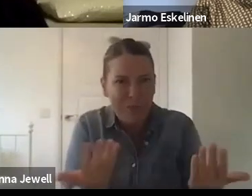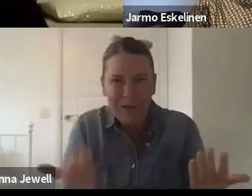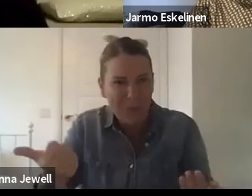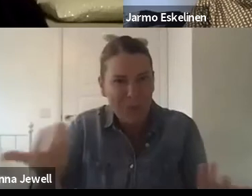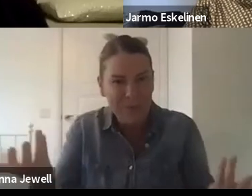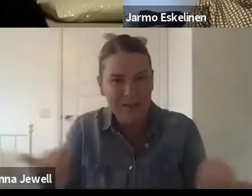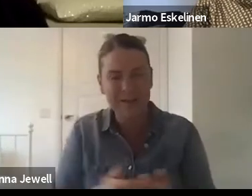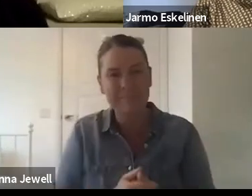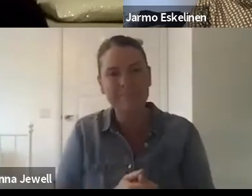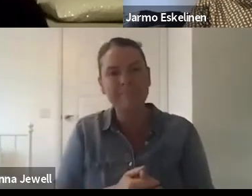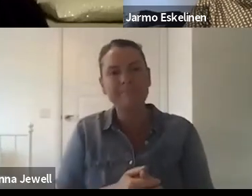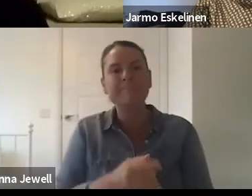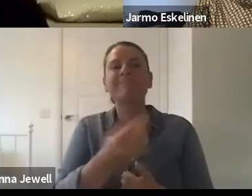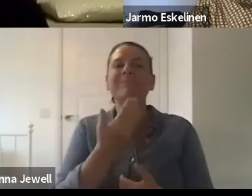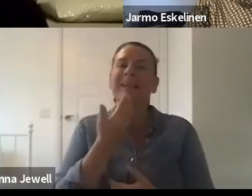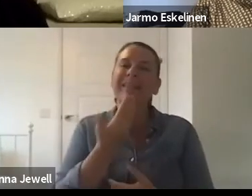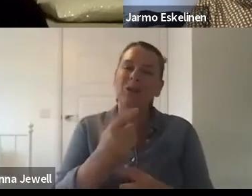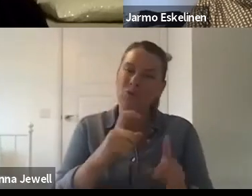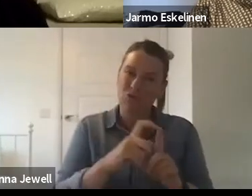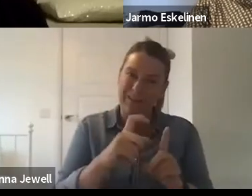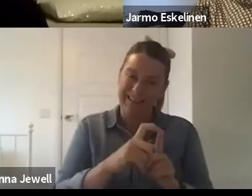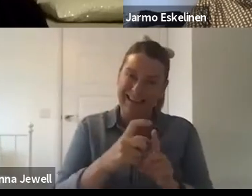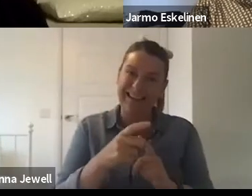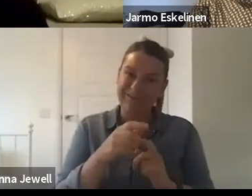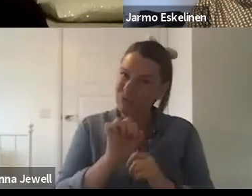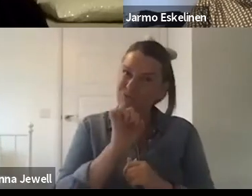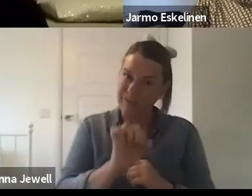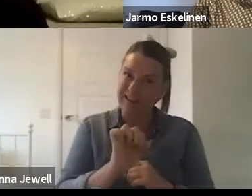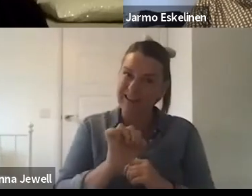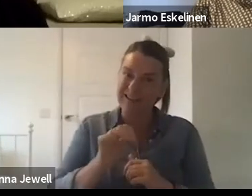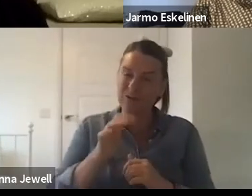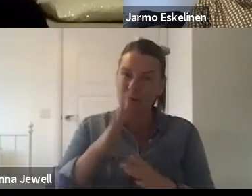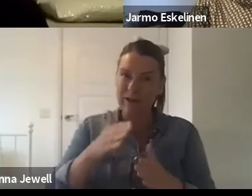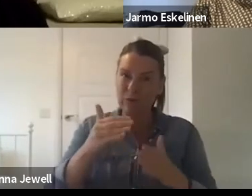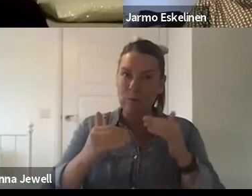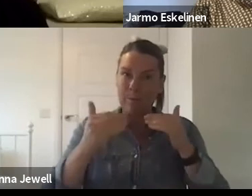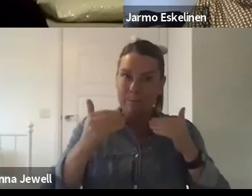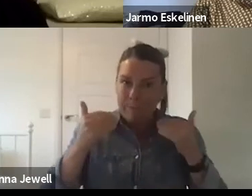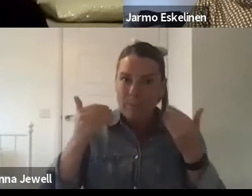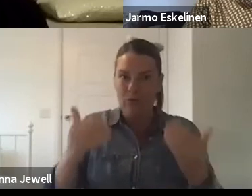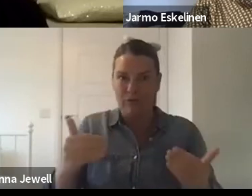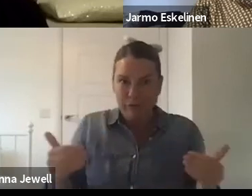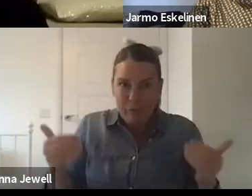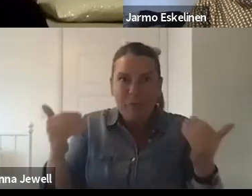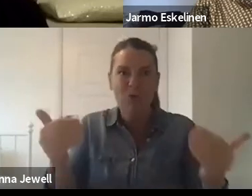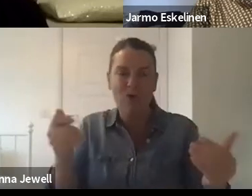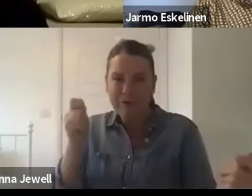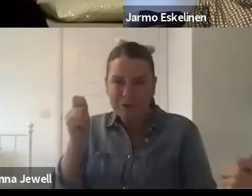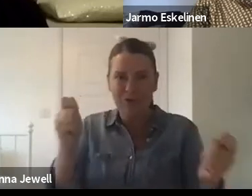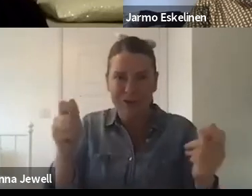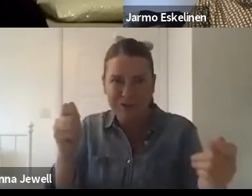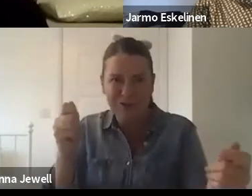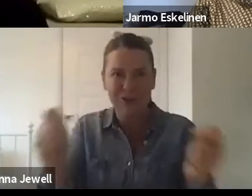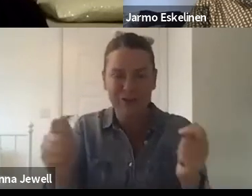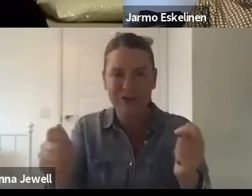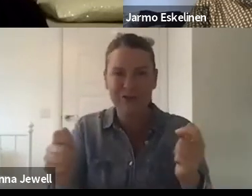to be a moving, evolving, ongoing sense of change, I think, not just something